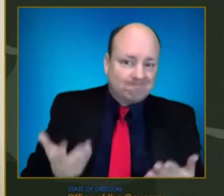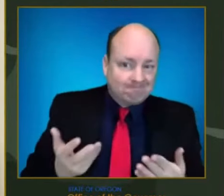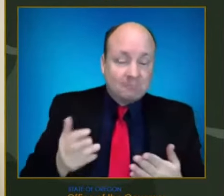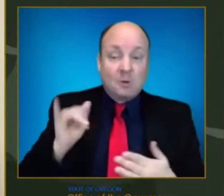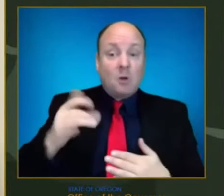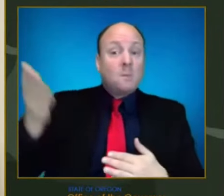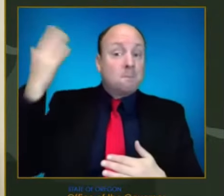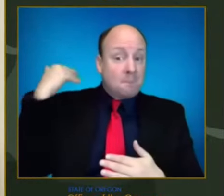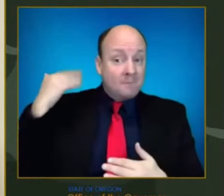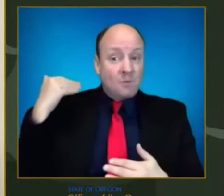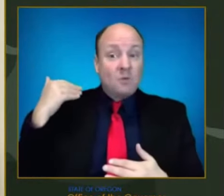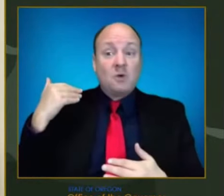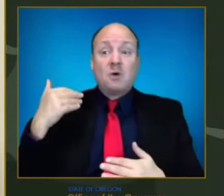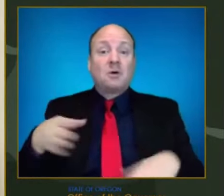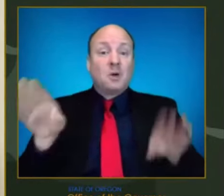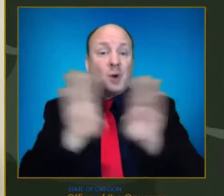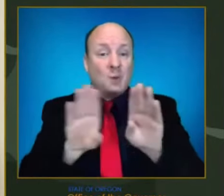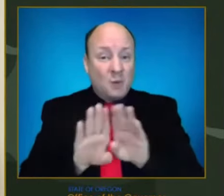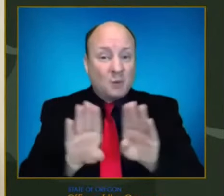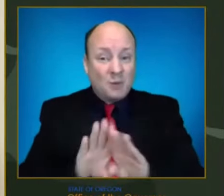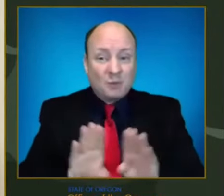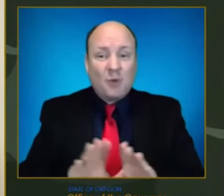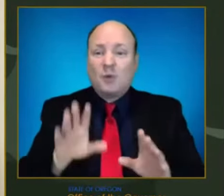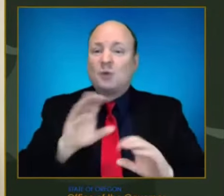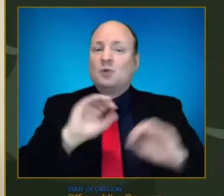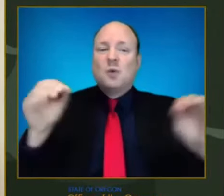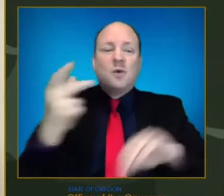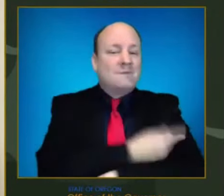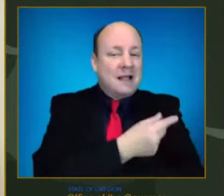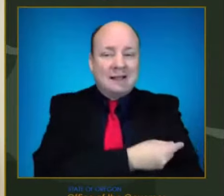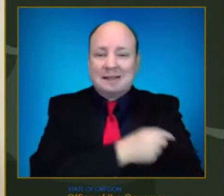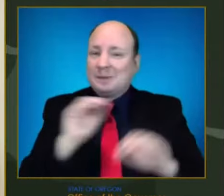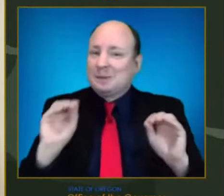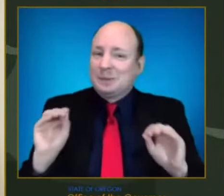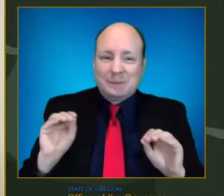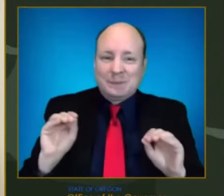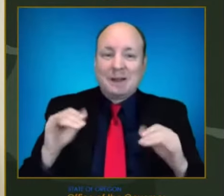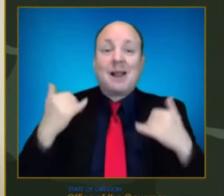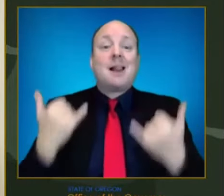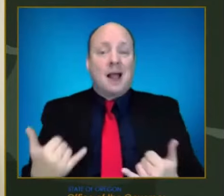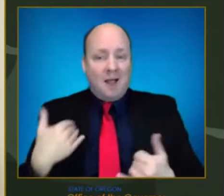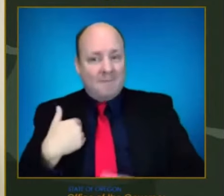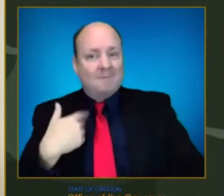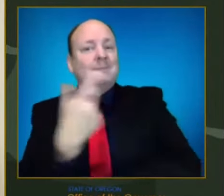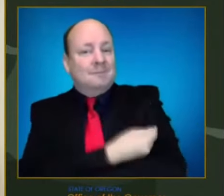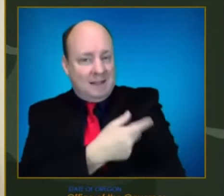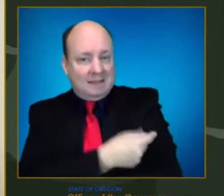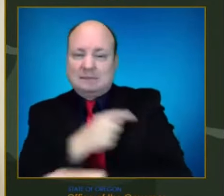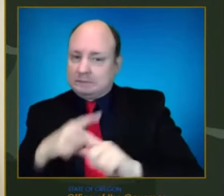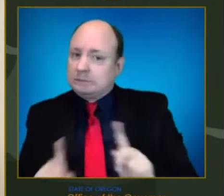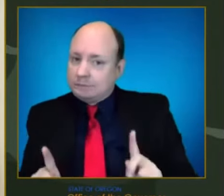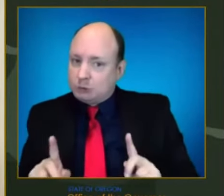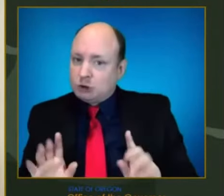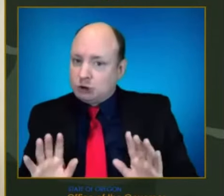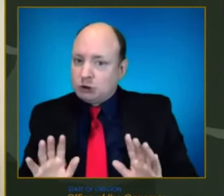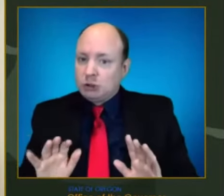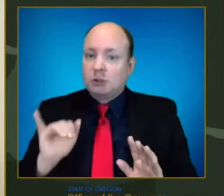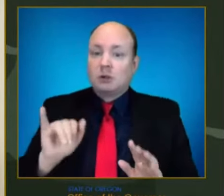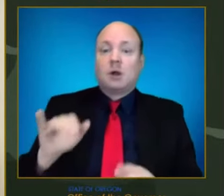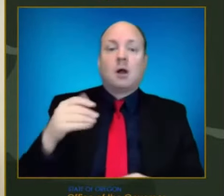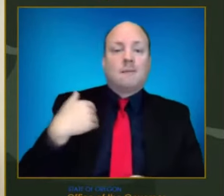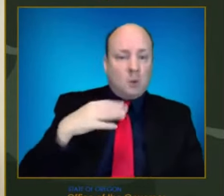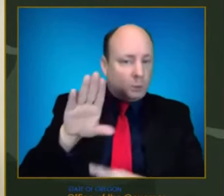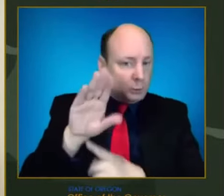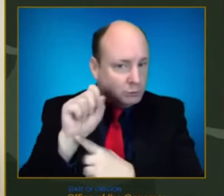didn't have vaccines and boosters and we have those tools now and Oregonians throughout this entire